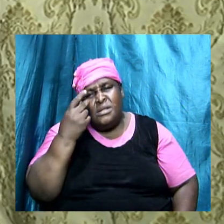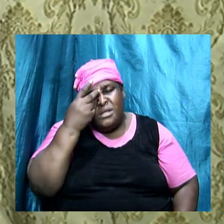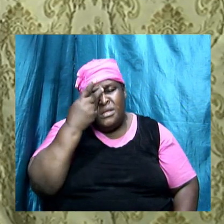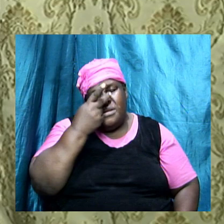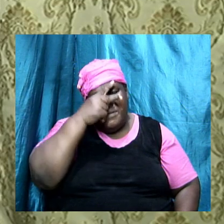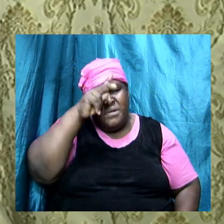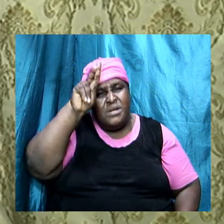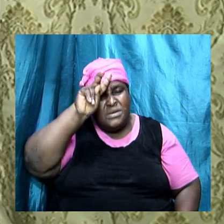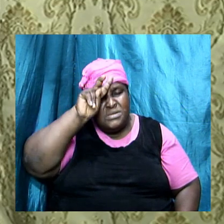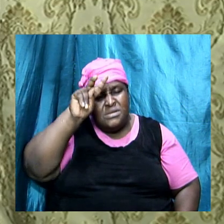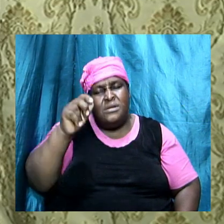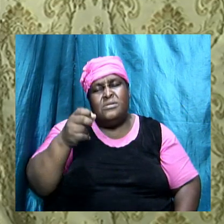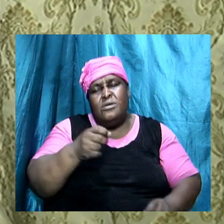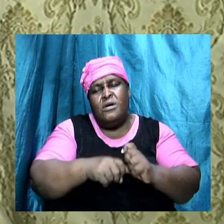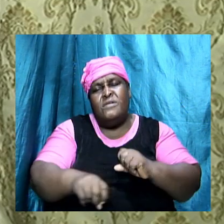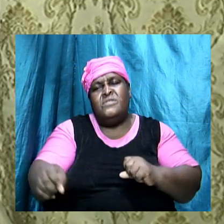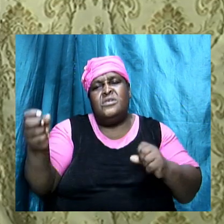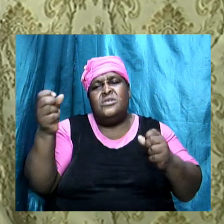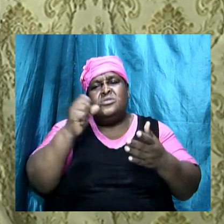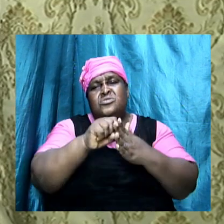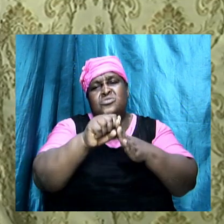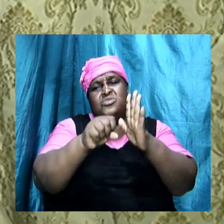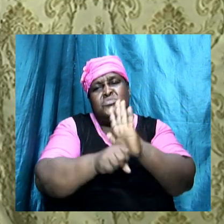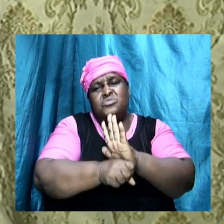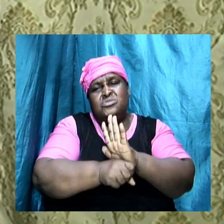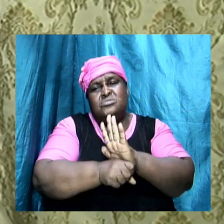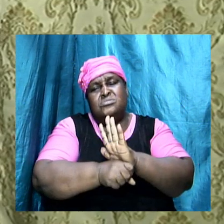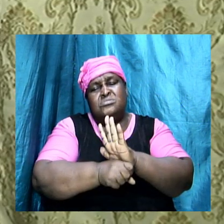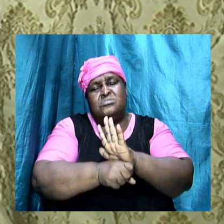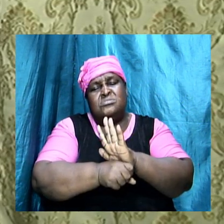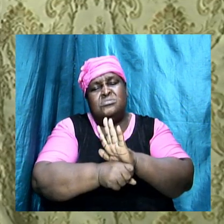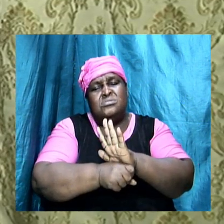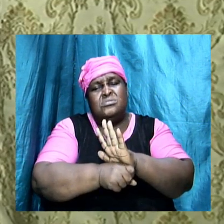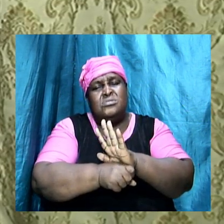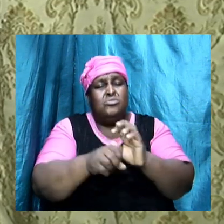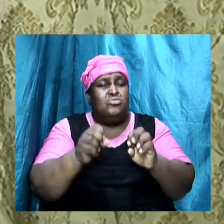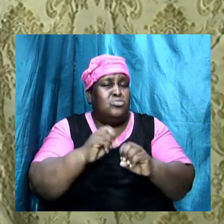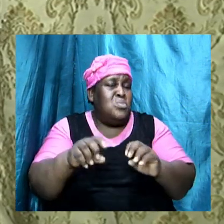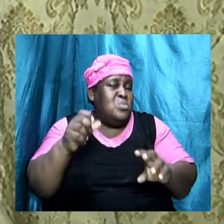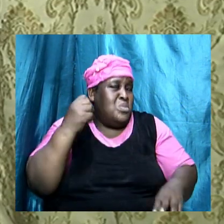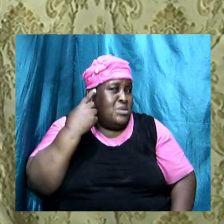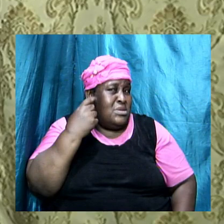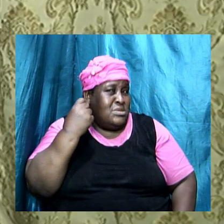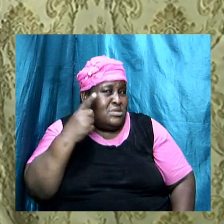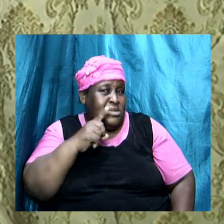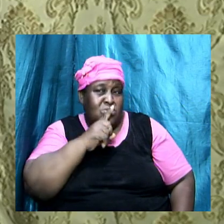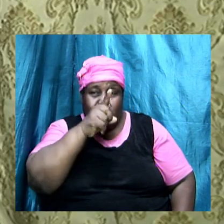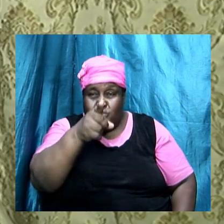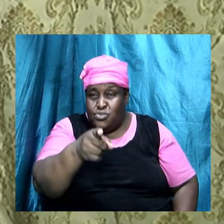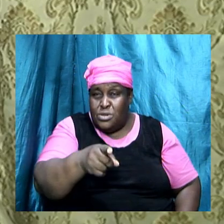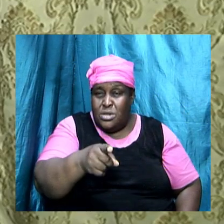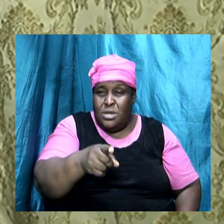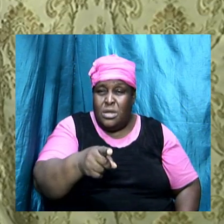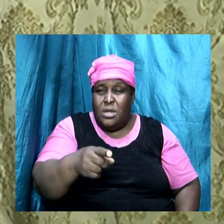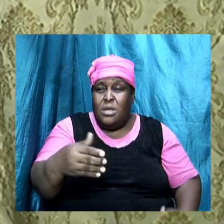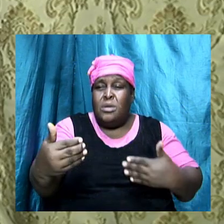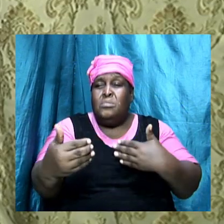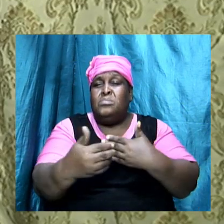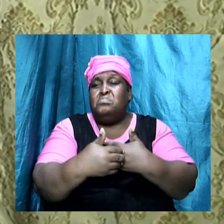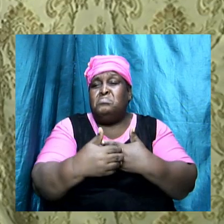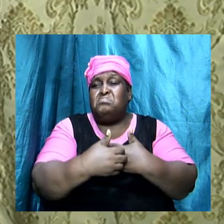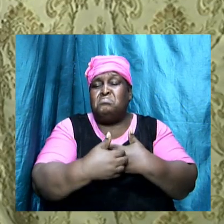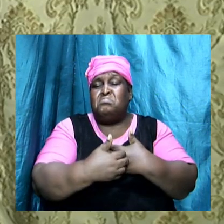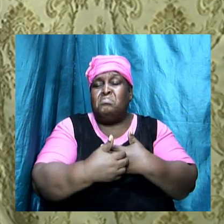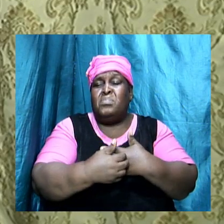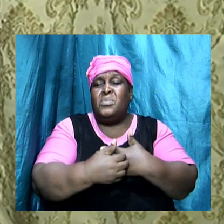false doctrine is just presented by people who, amen, don't understand the truth. Behind the influence,